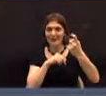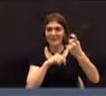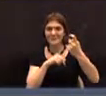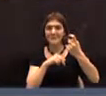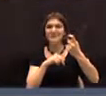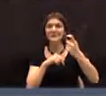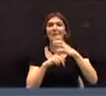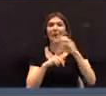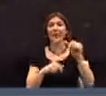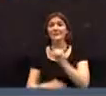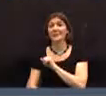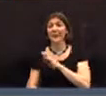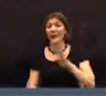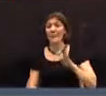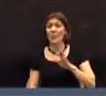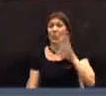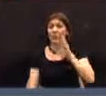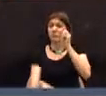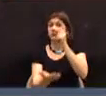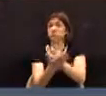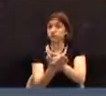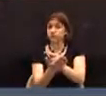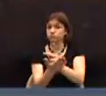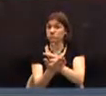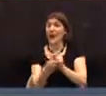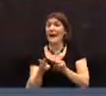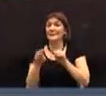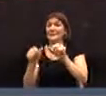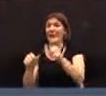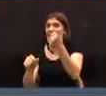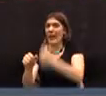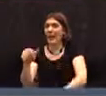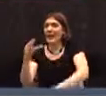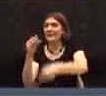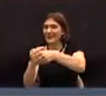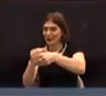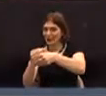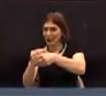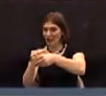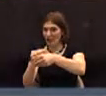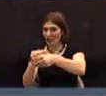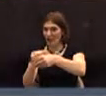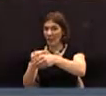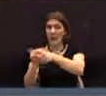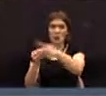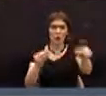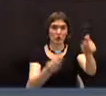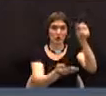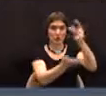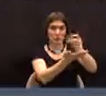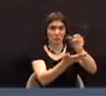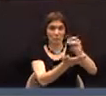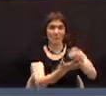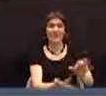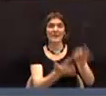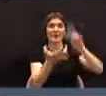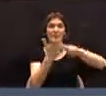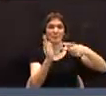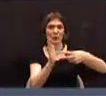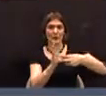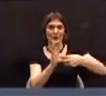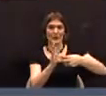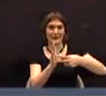and the select board be authorized to expend, in addition, any sums authorized for special purposes,